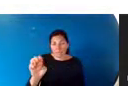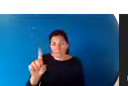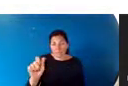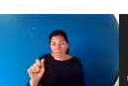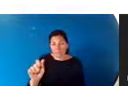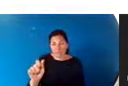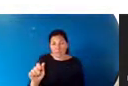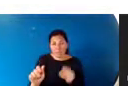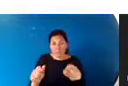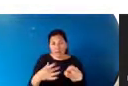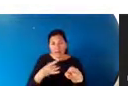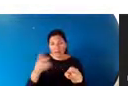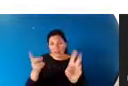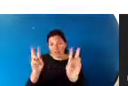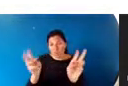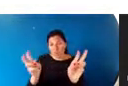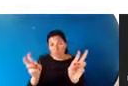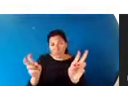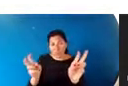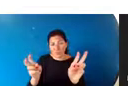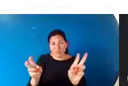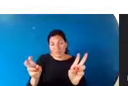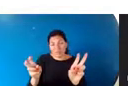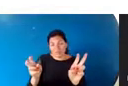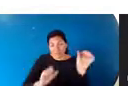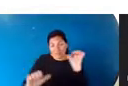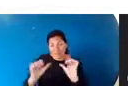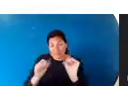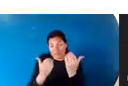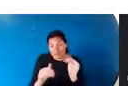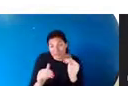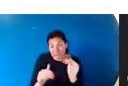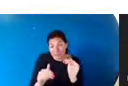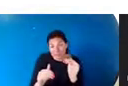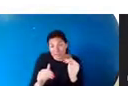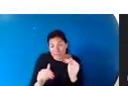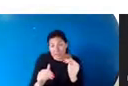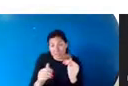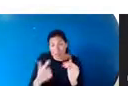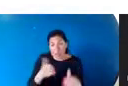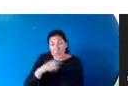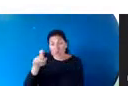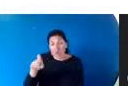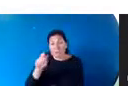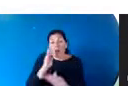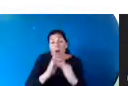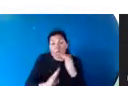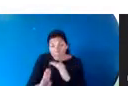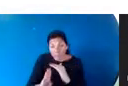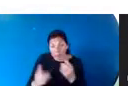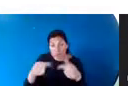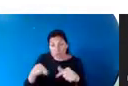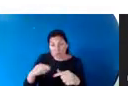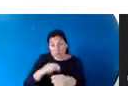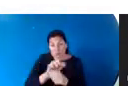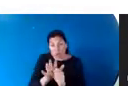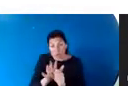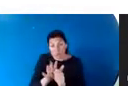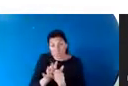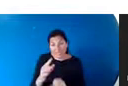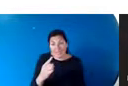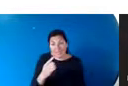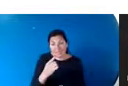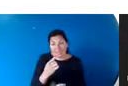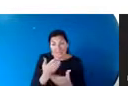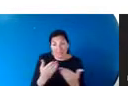humble when faced with fundamental limitations. And science is fundamentally limited. And we should be humble in a time of COVID-19, say a lot of things that we don't know